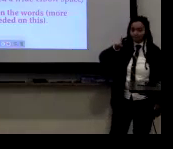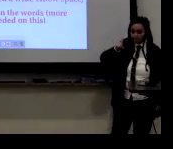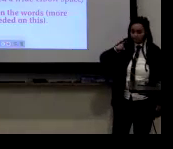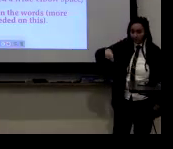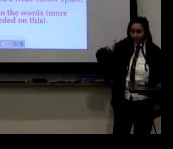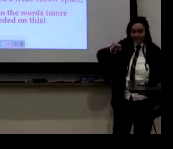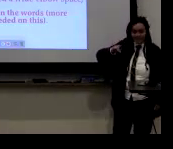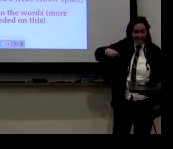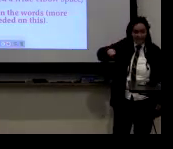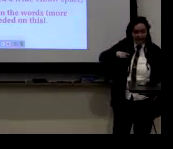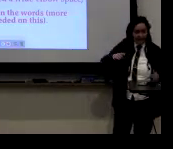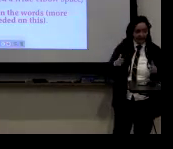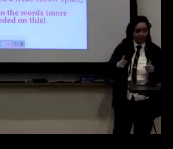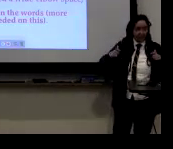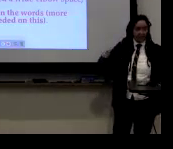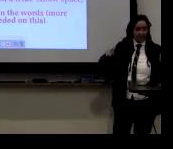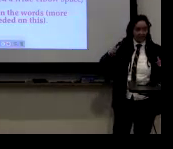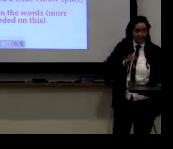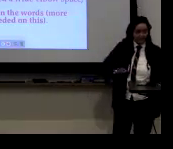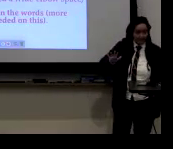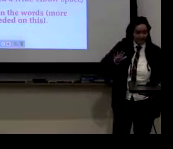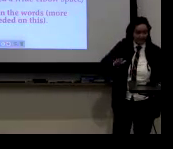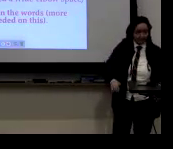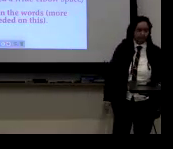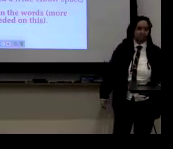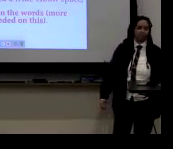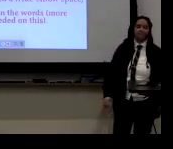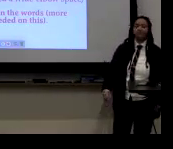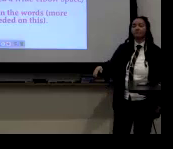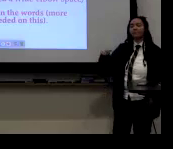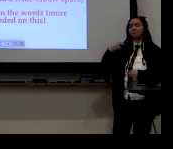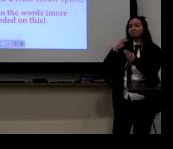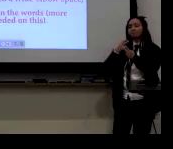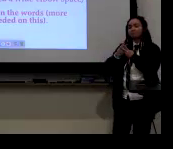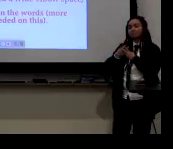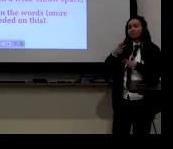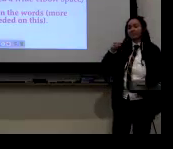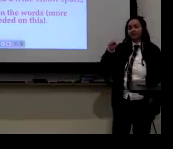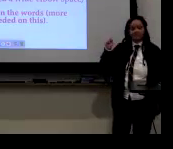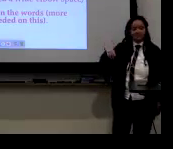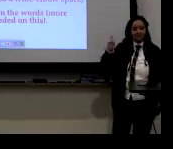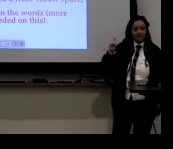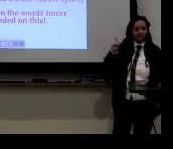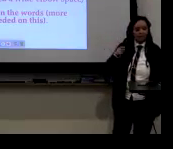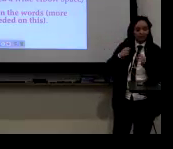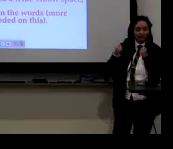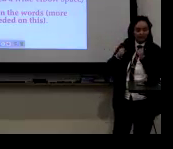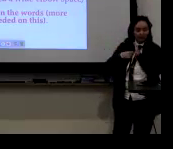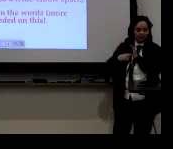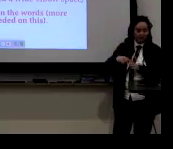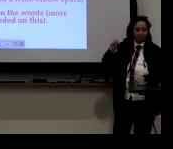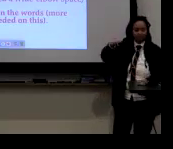far. So, um, you know, the first question, did they enlarge their sign space?